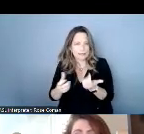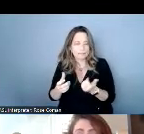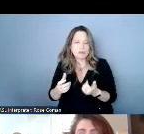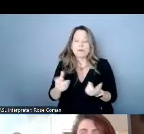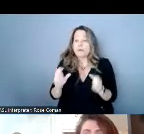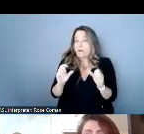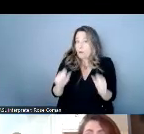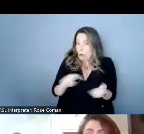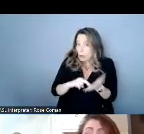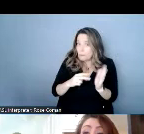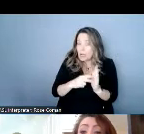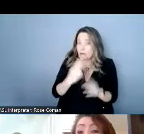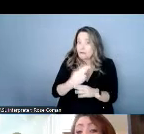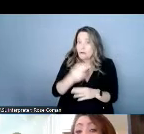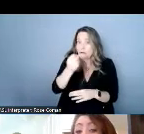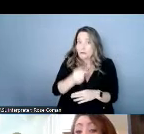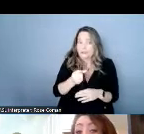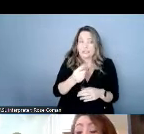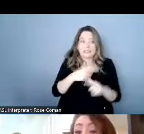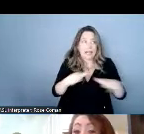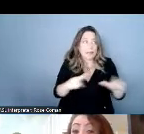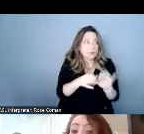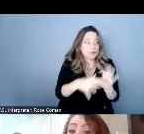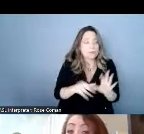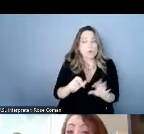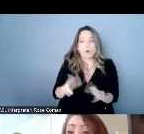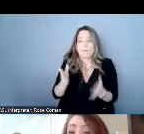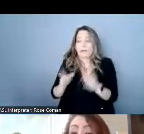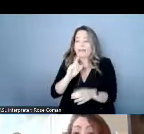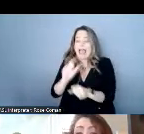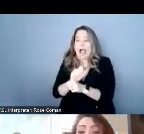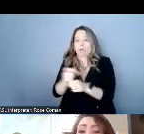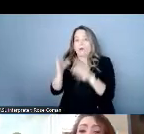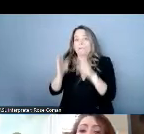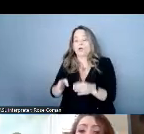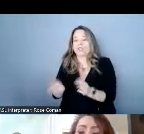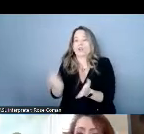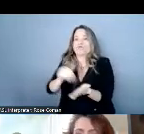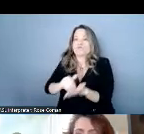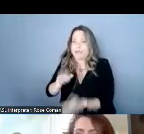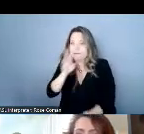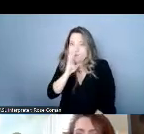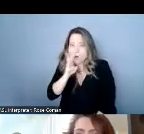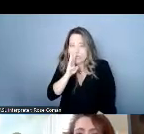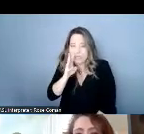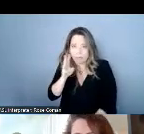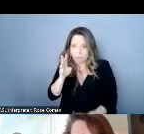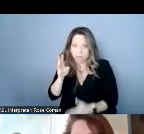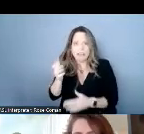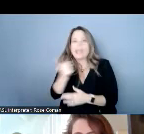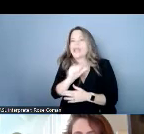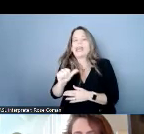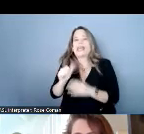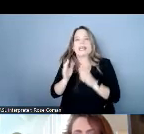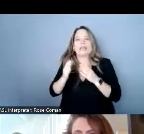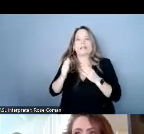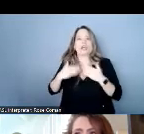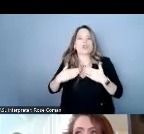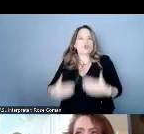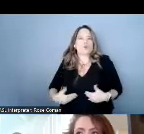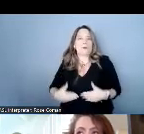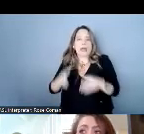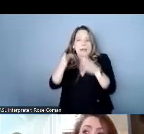interpreter or a human assistant in the middle who's revoicing any human intermediary is referred to